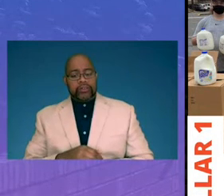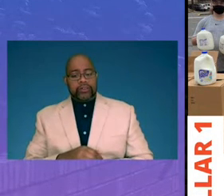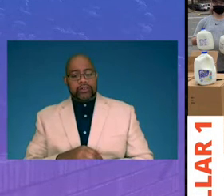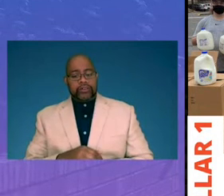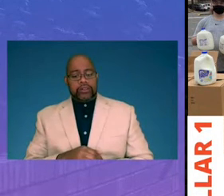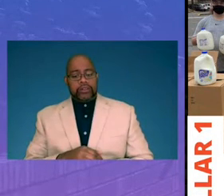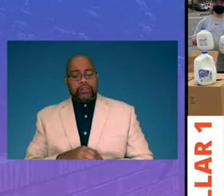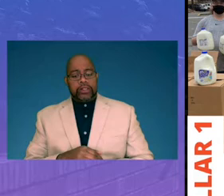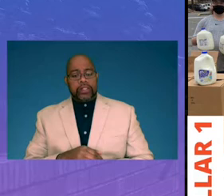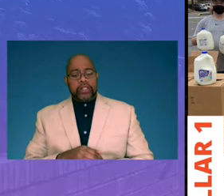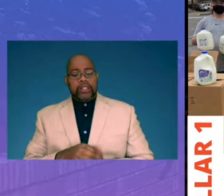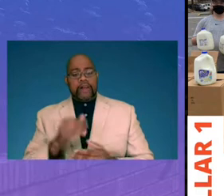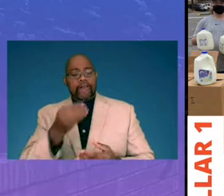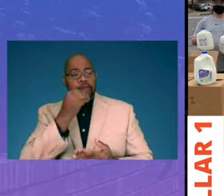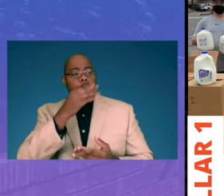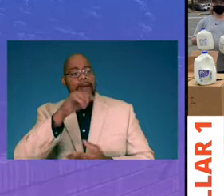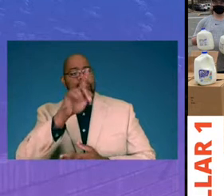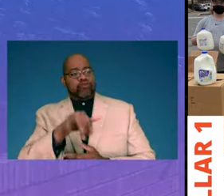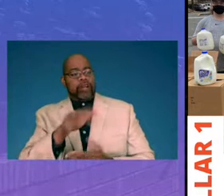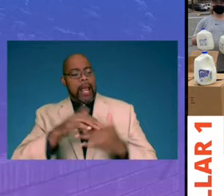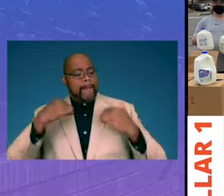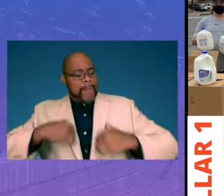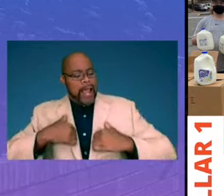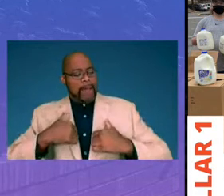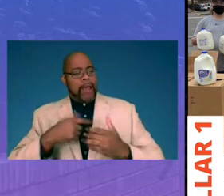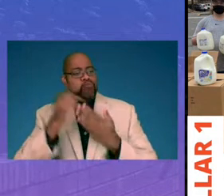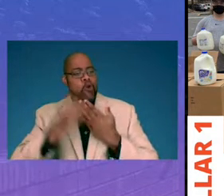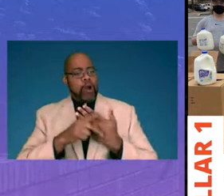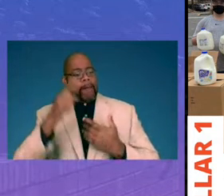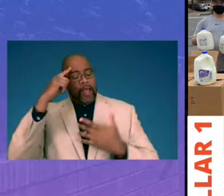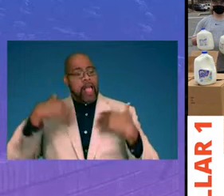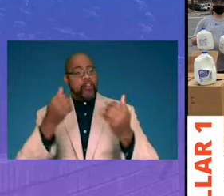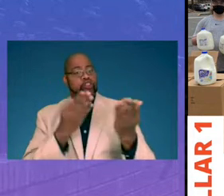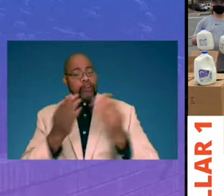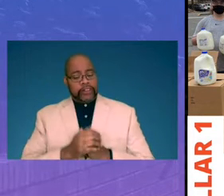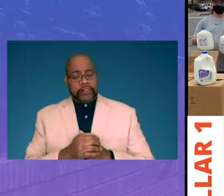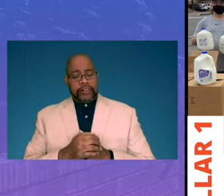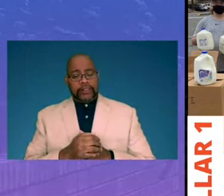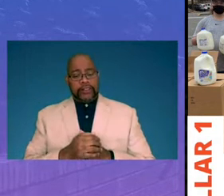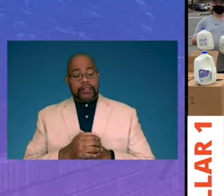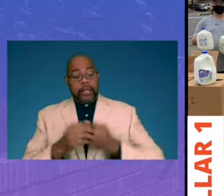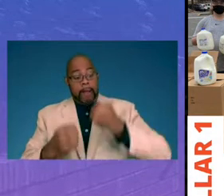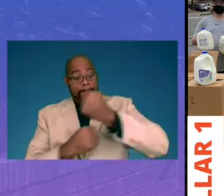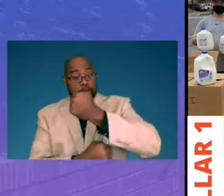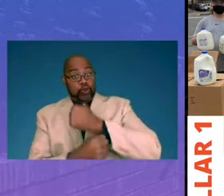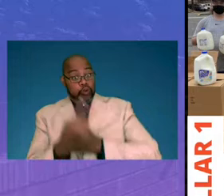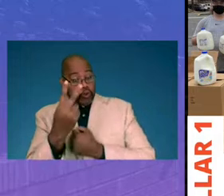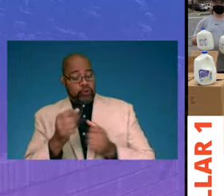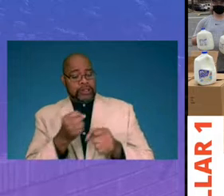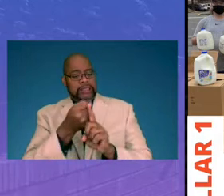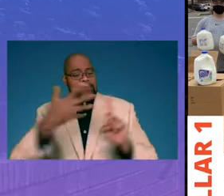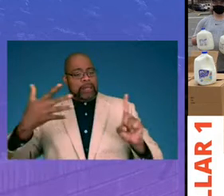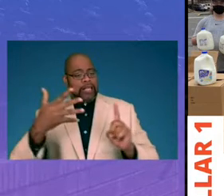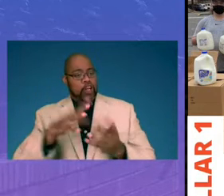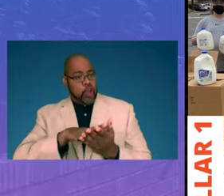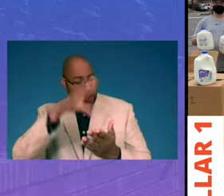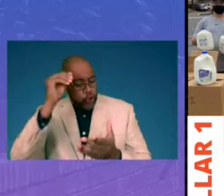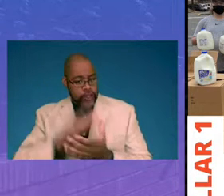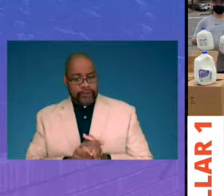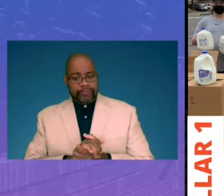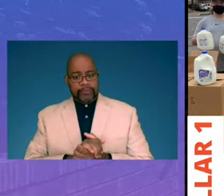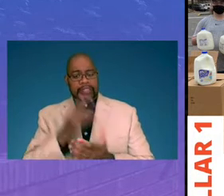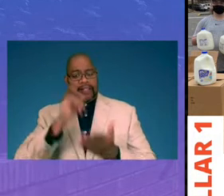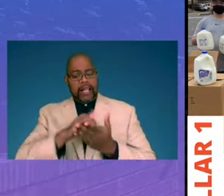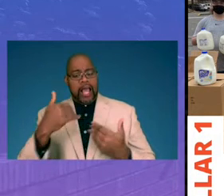backpack programs, and school-based mental health services. Under Pillar 2, Expand and Enrich Learning, you'll see